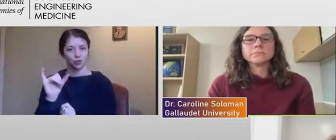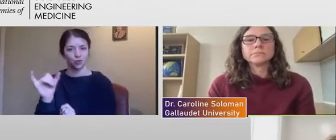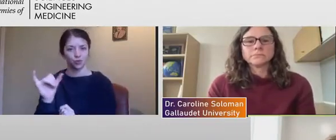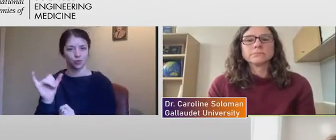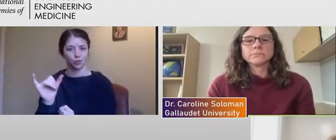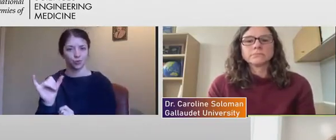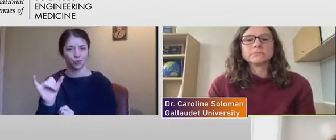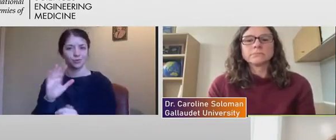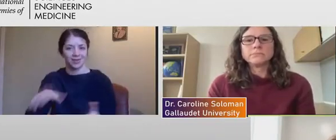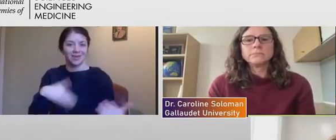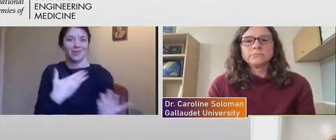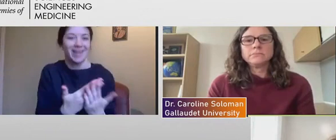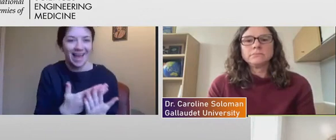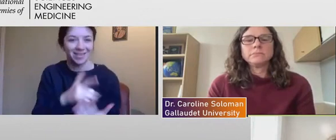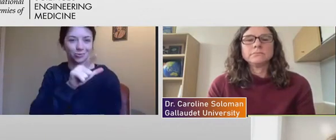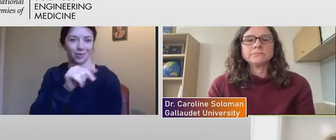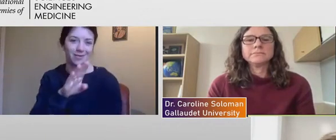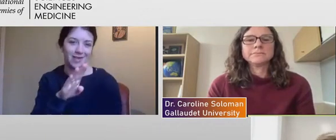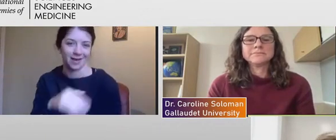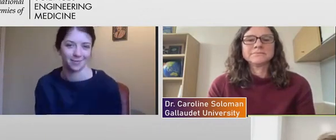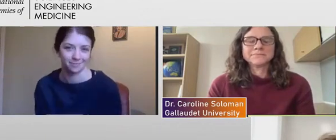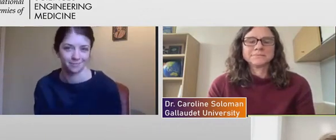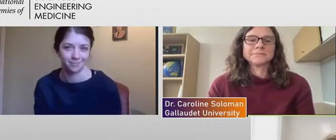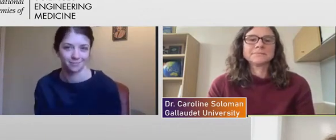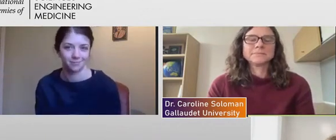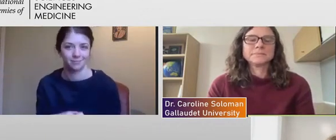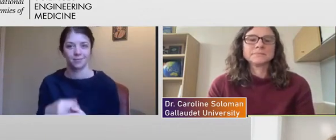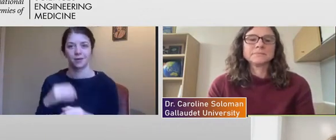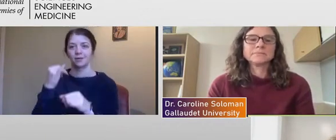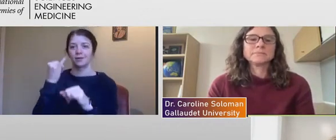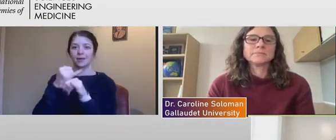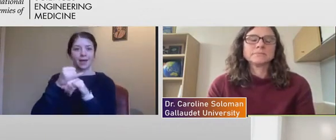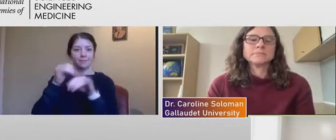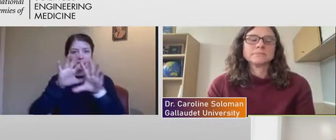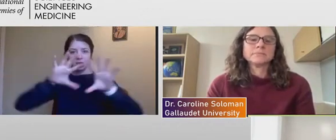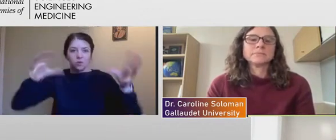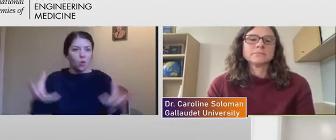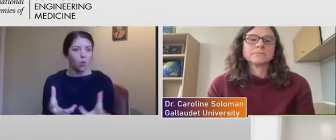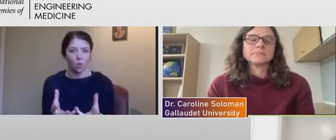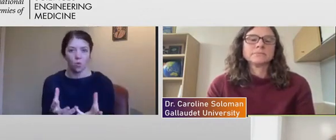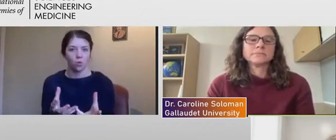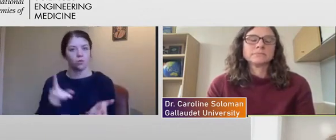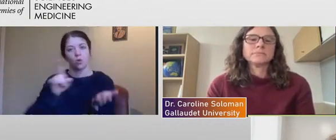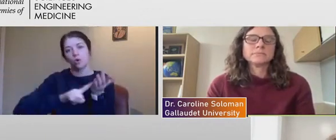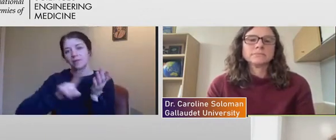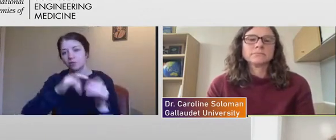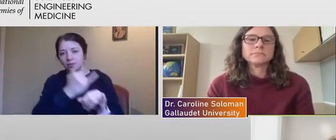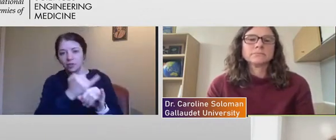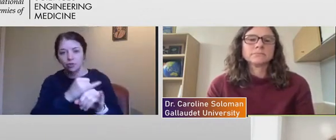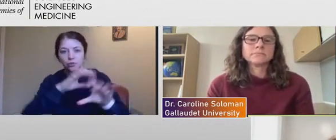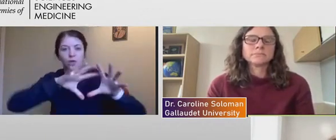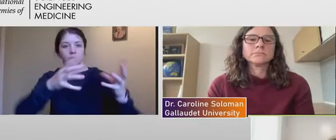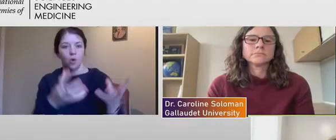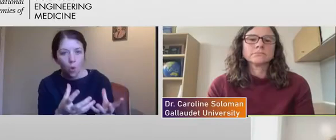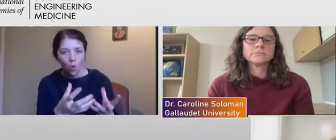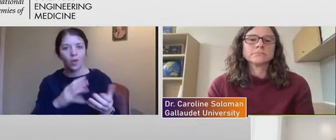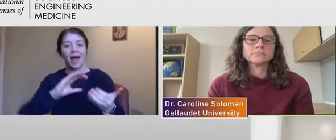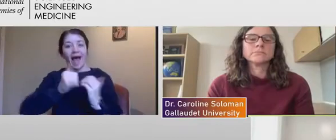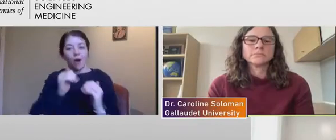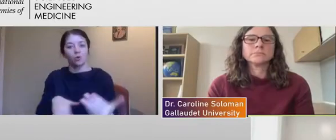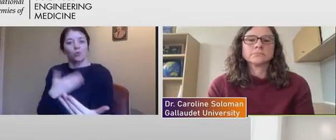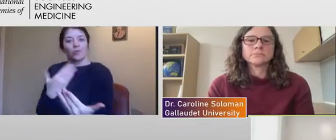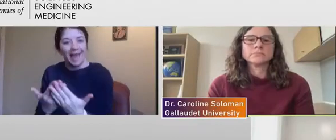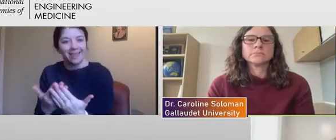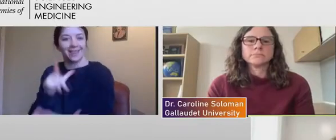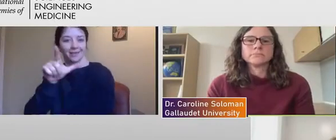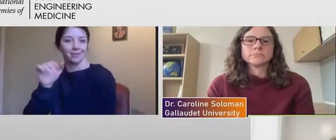to where you need to be on a campus or at a research institution matters as well. And that should also